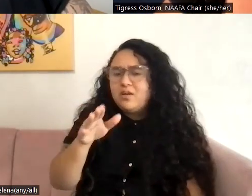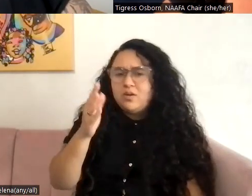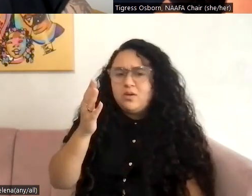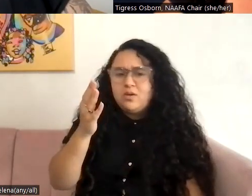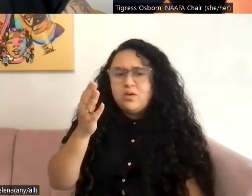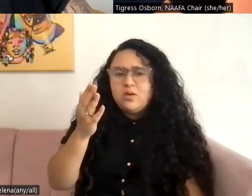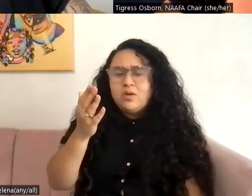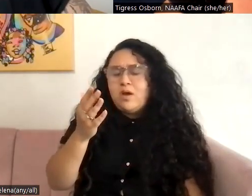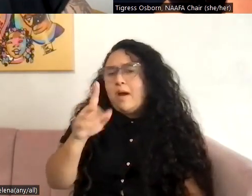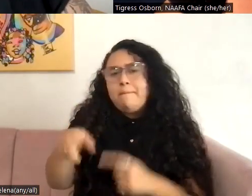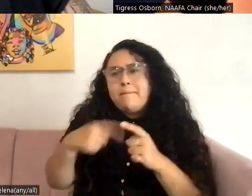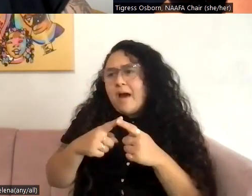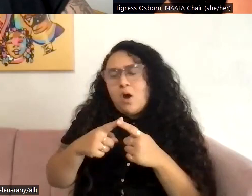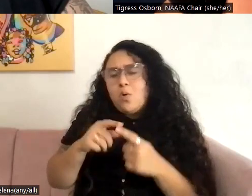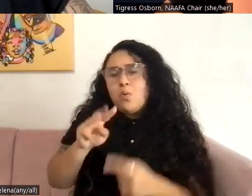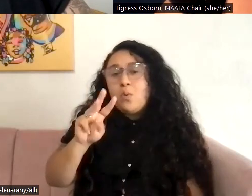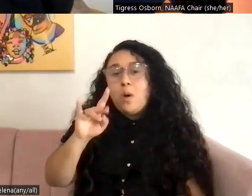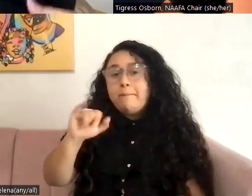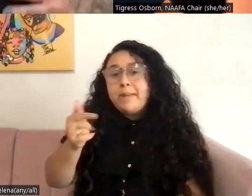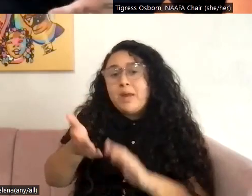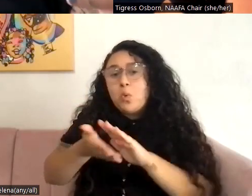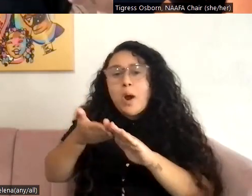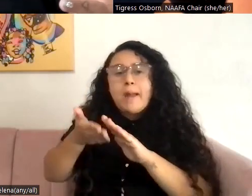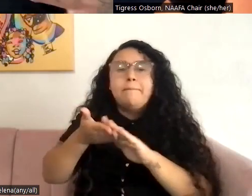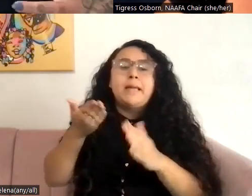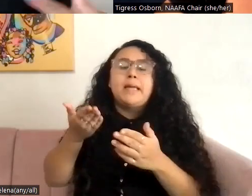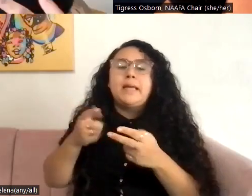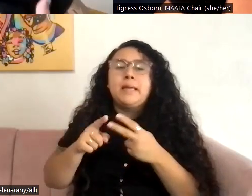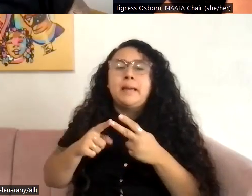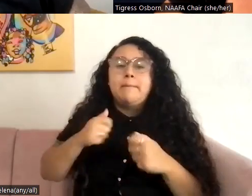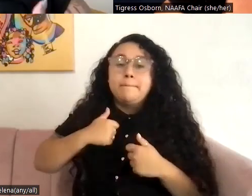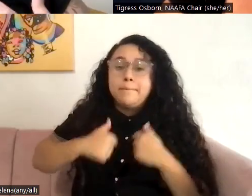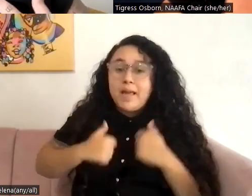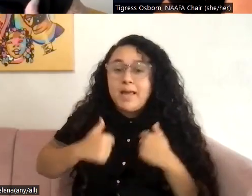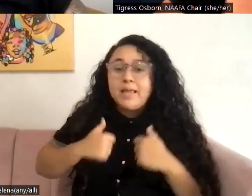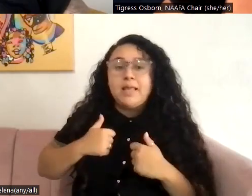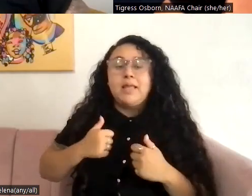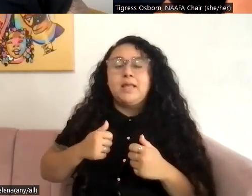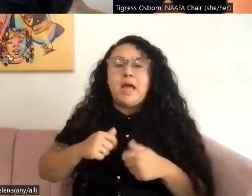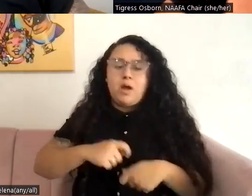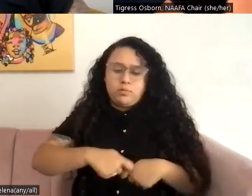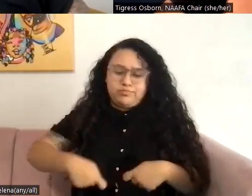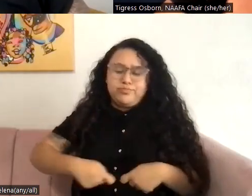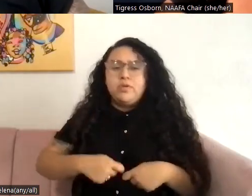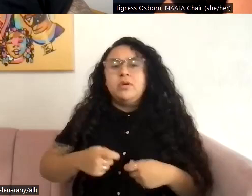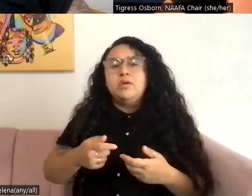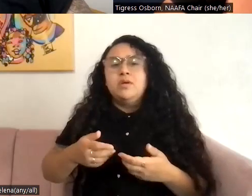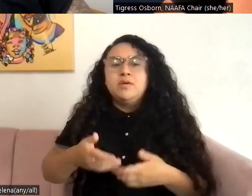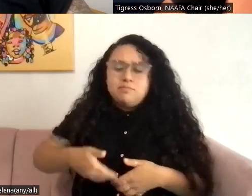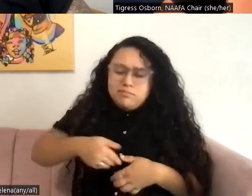wiping and, um, bathing and how we get in our nooks and crannies. And I was like,